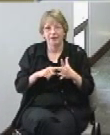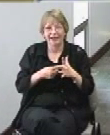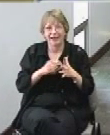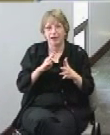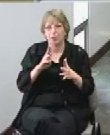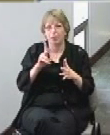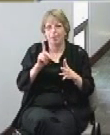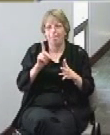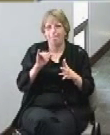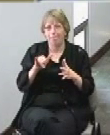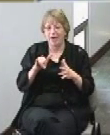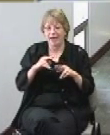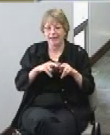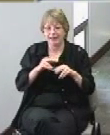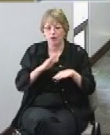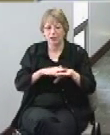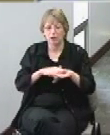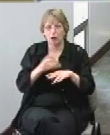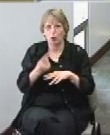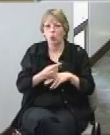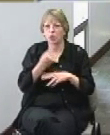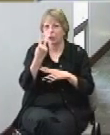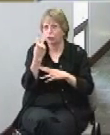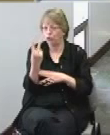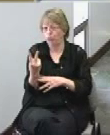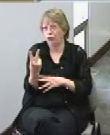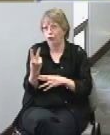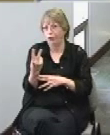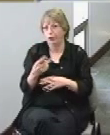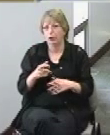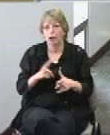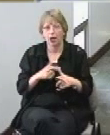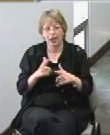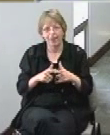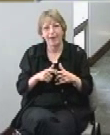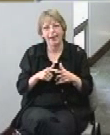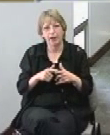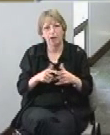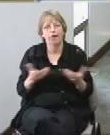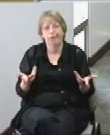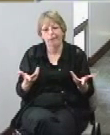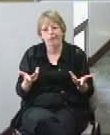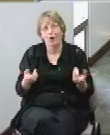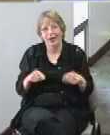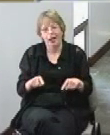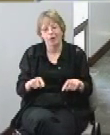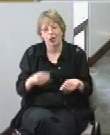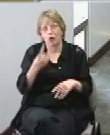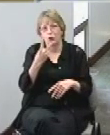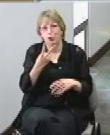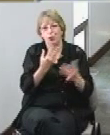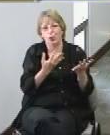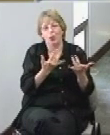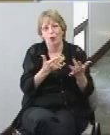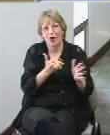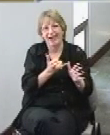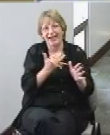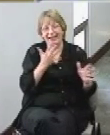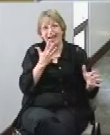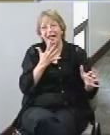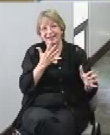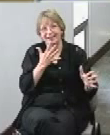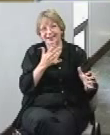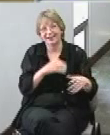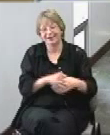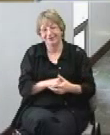seat on just two of them the result was they had to have two waiting lines one if you we're going to have two on one and then